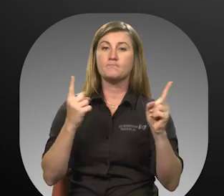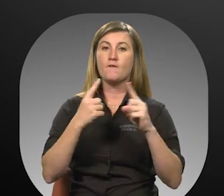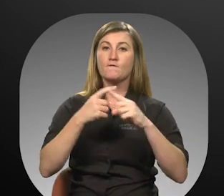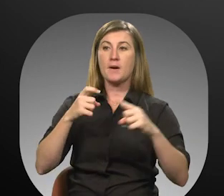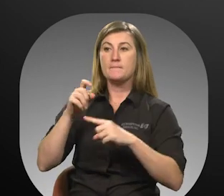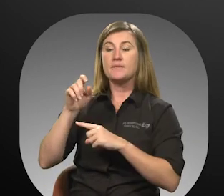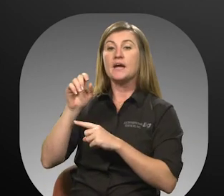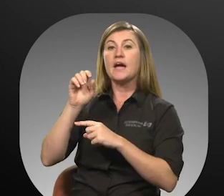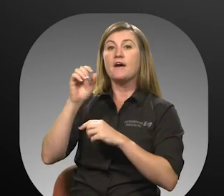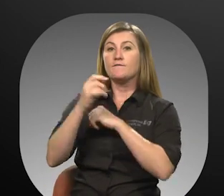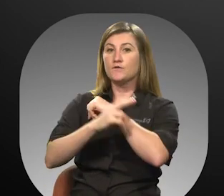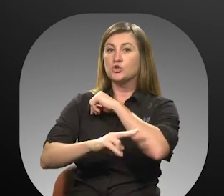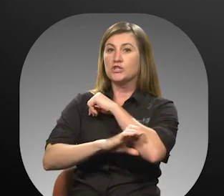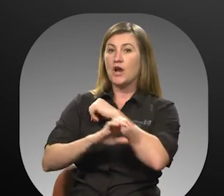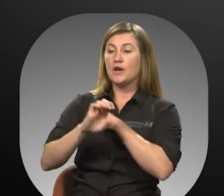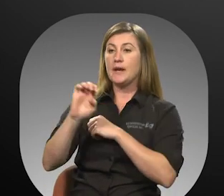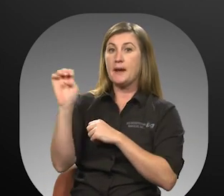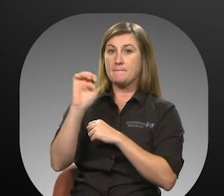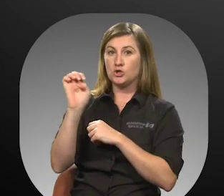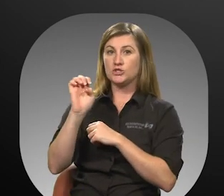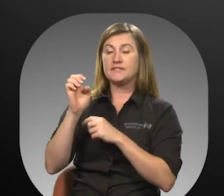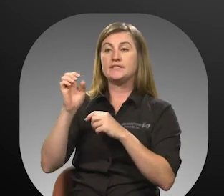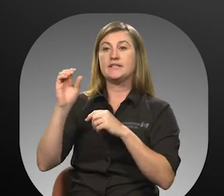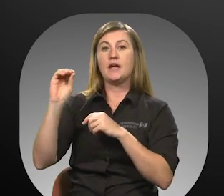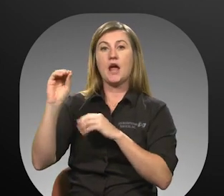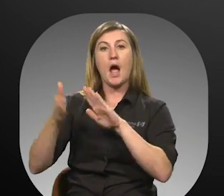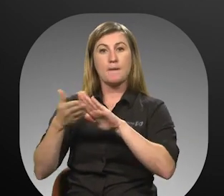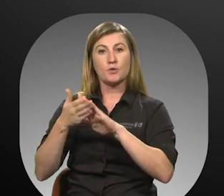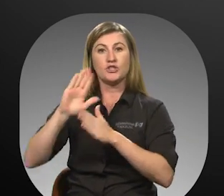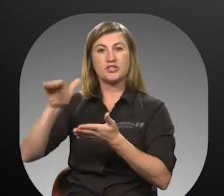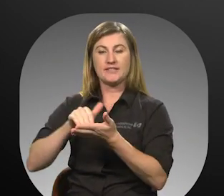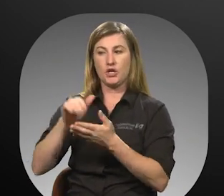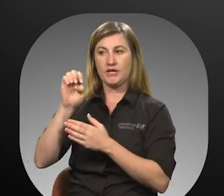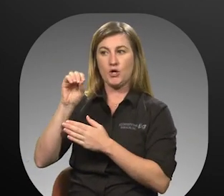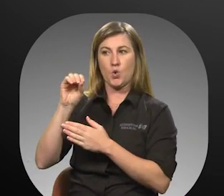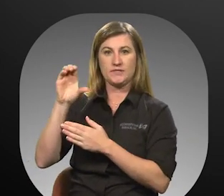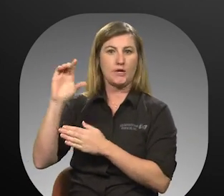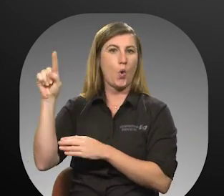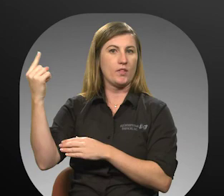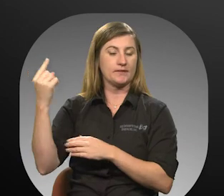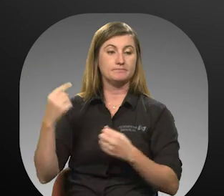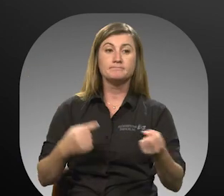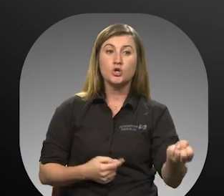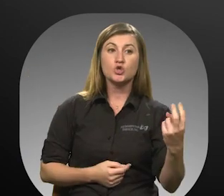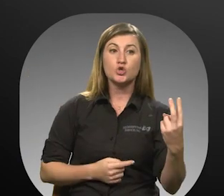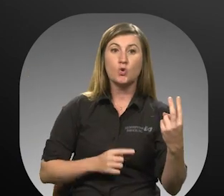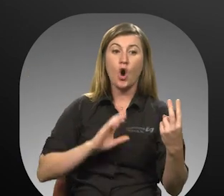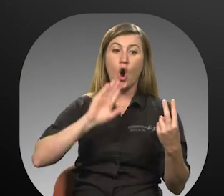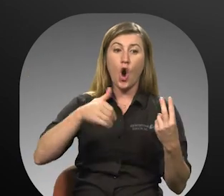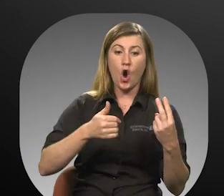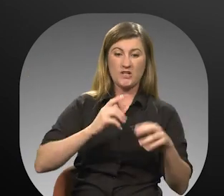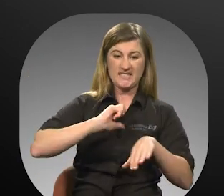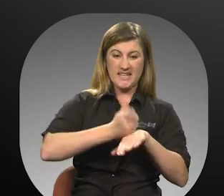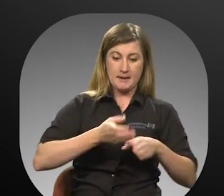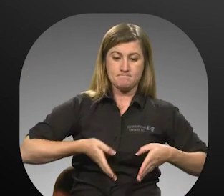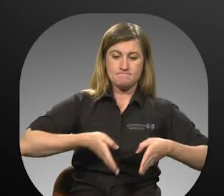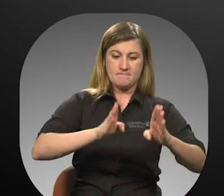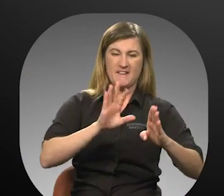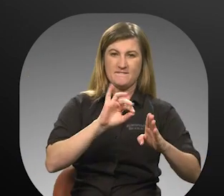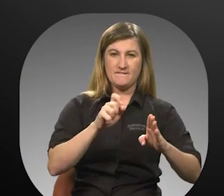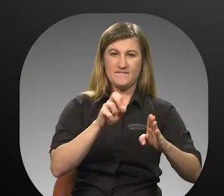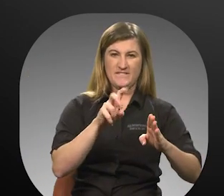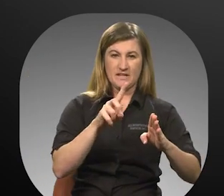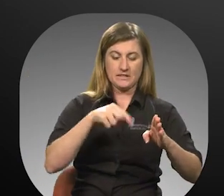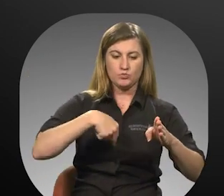the County Emergency Operations Center, EOC only. 22. All Votran fixed-route bus stops are evacuation